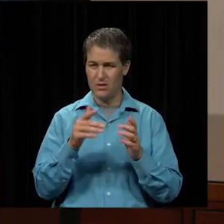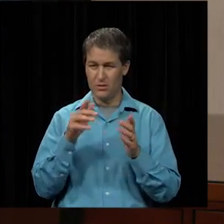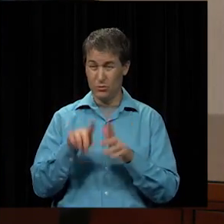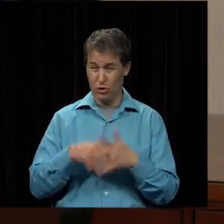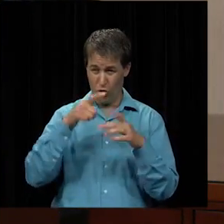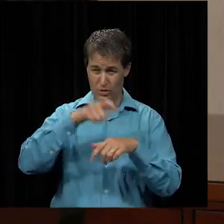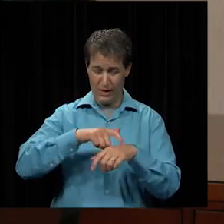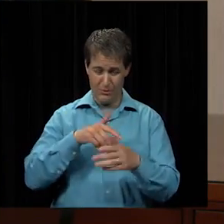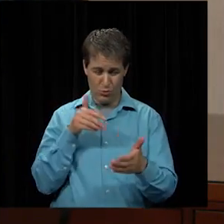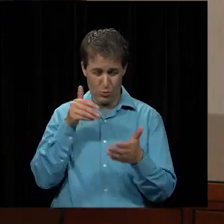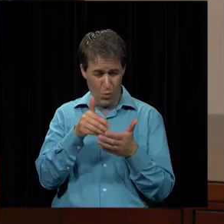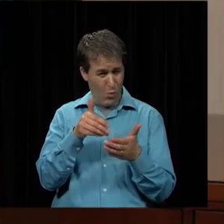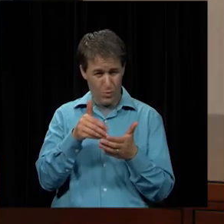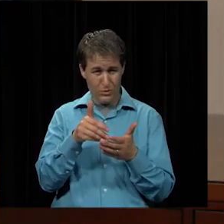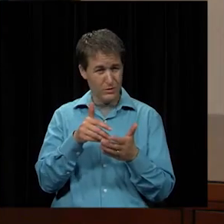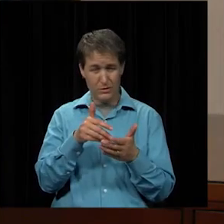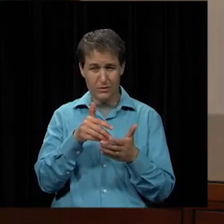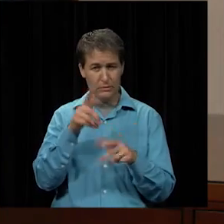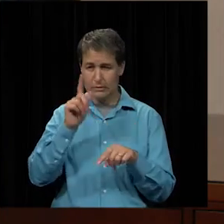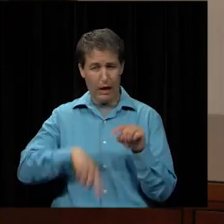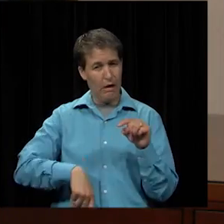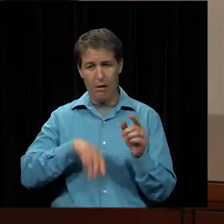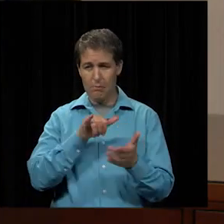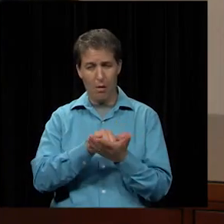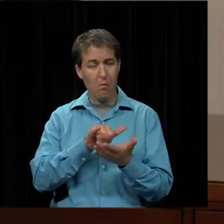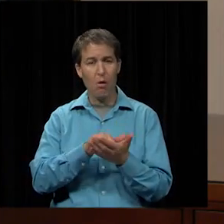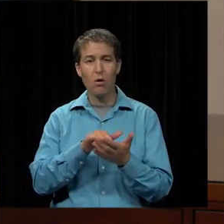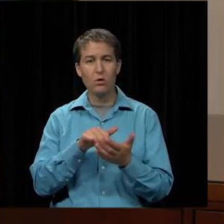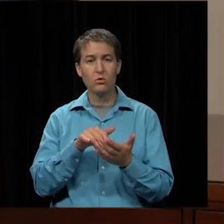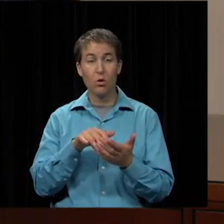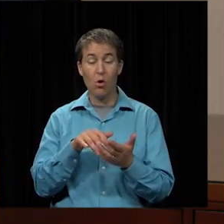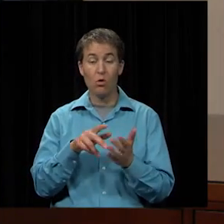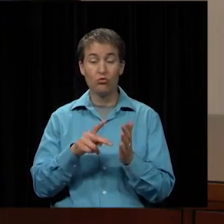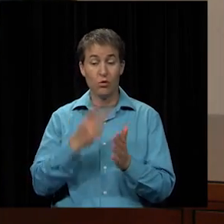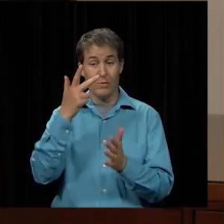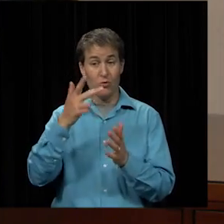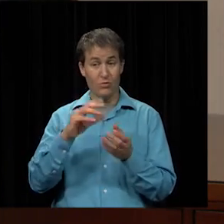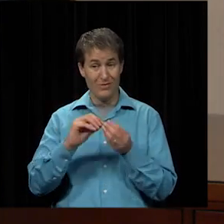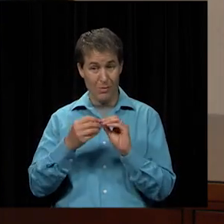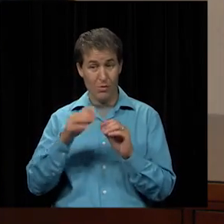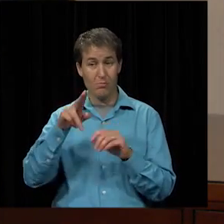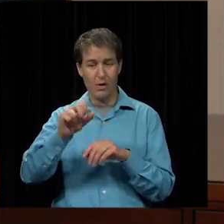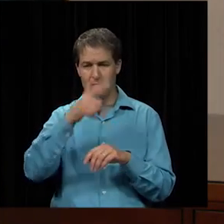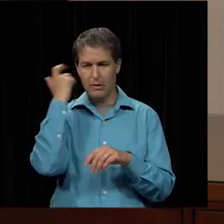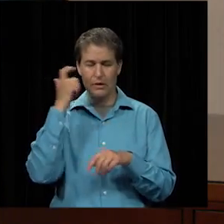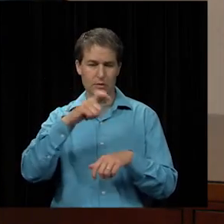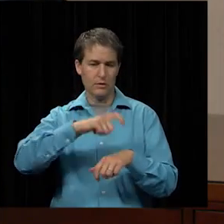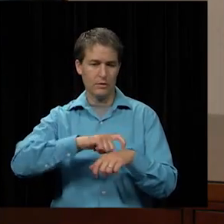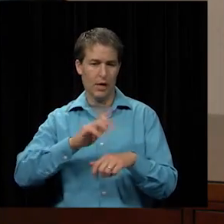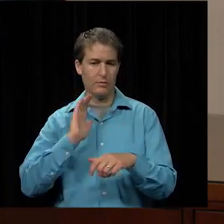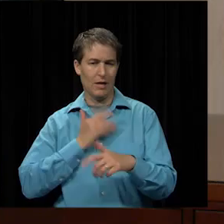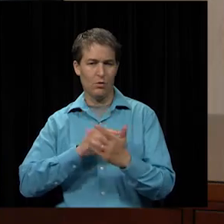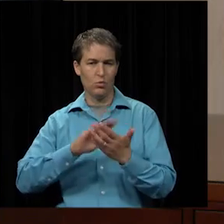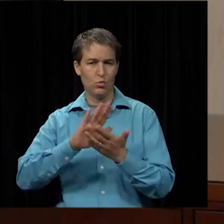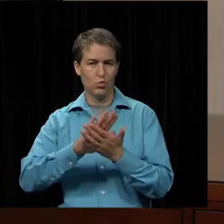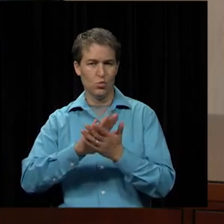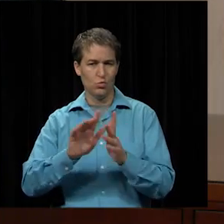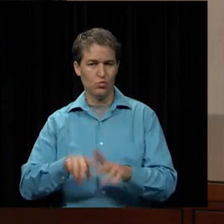that you can't so we run almost triple the number of buses because of the times of our school starting